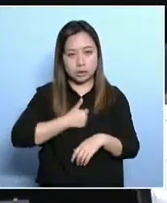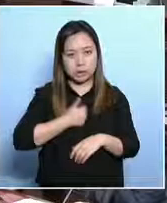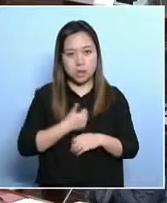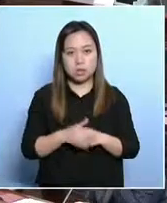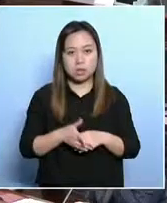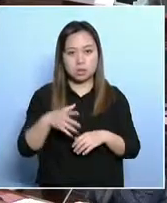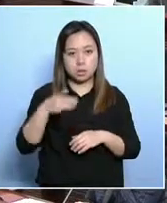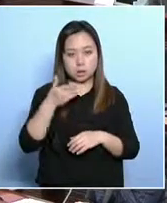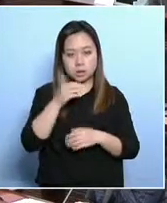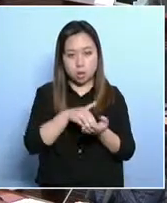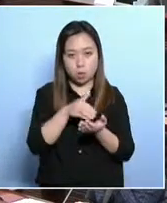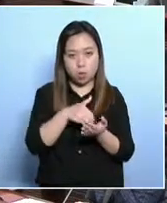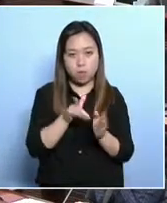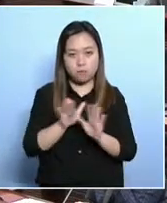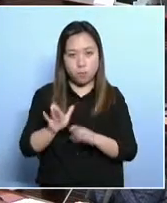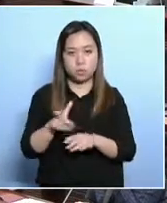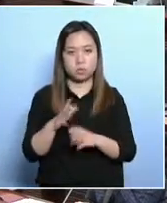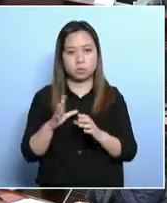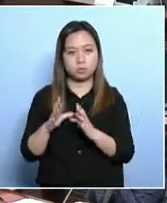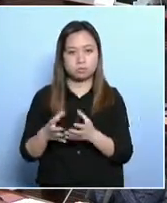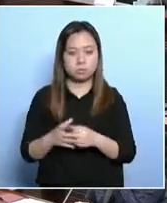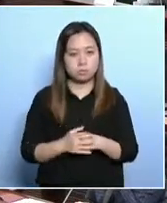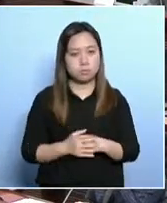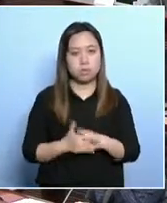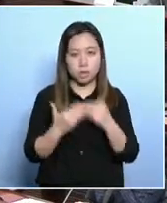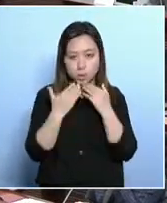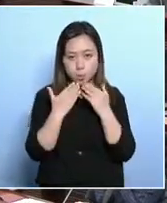Xiao Kei Wan, Residence Service.